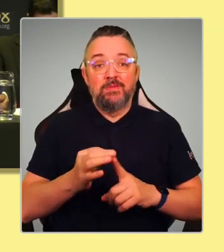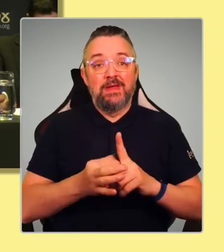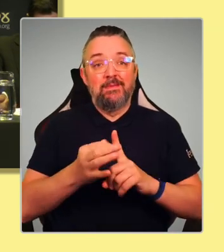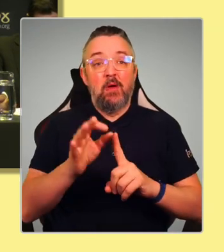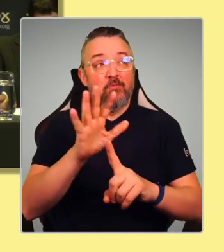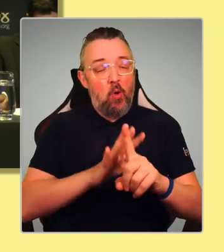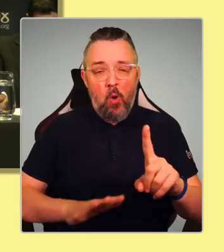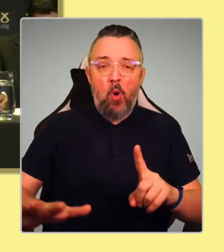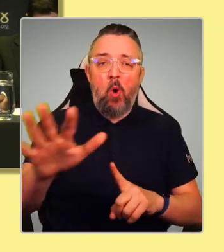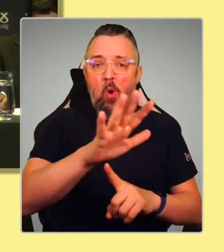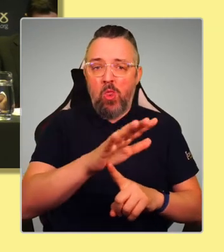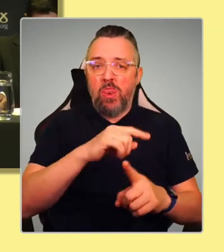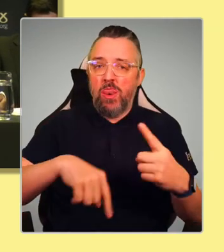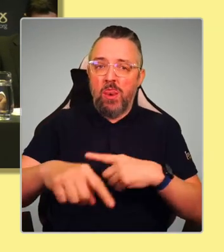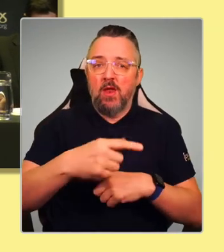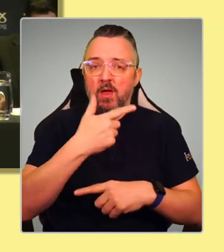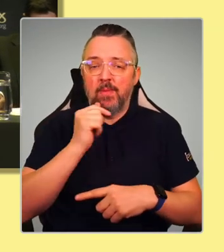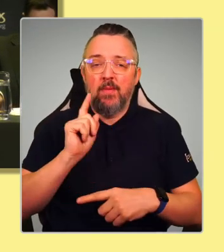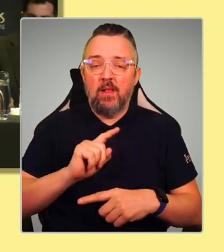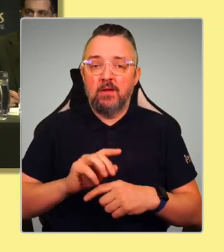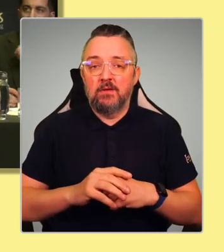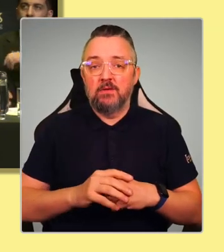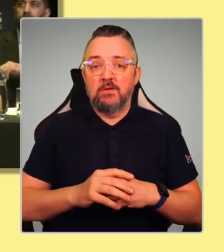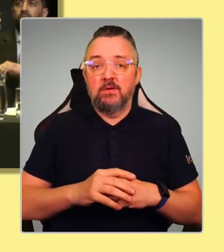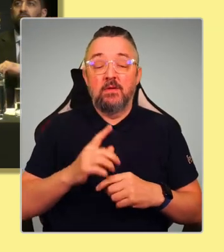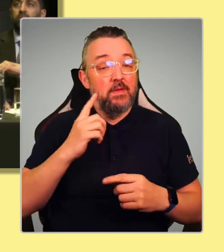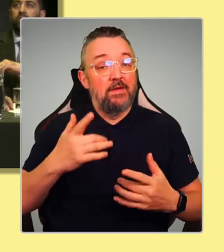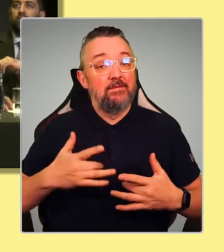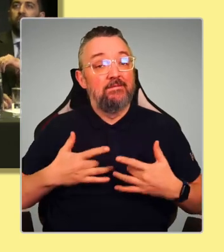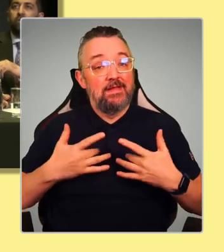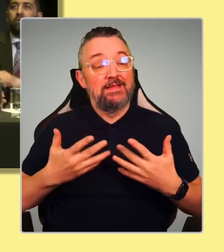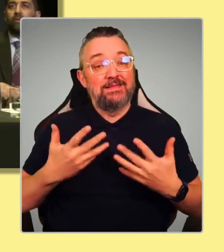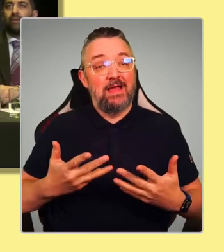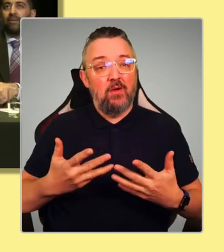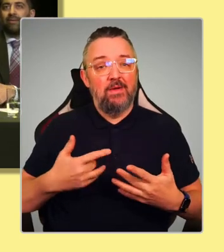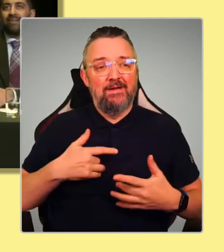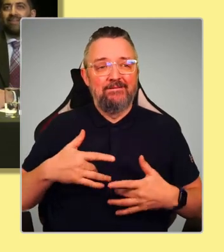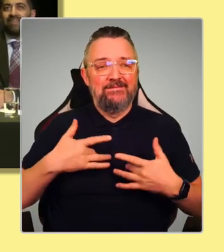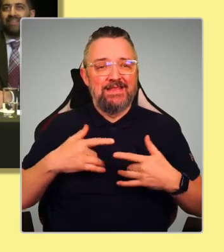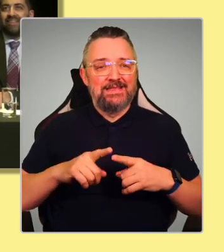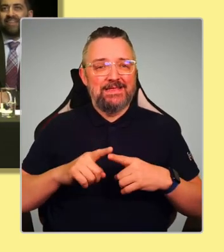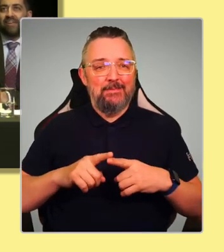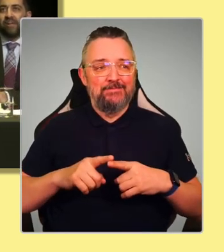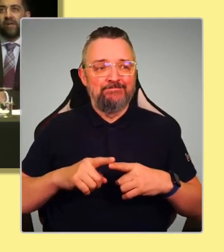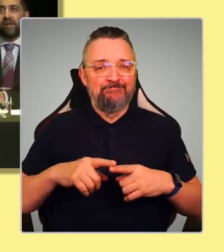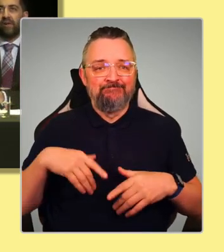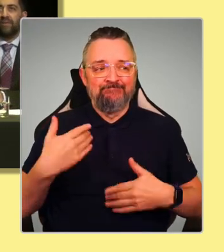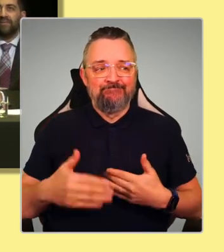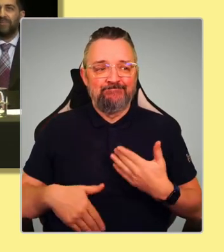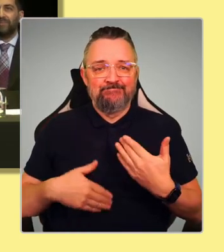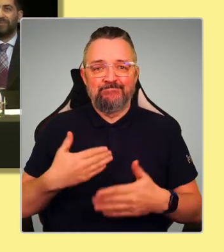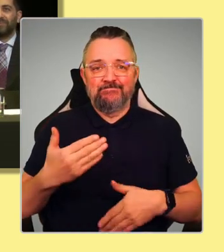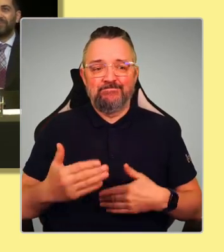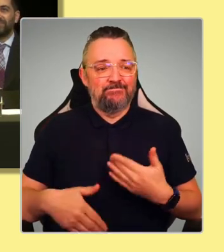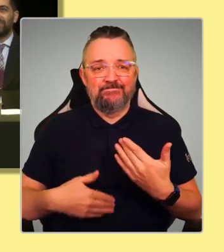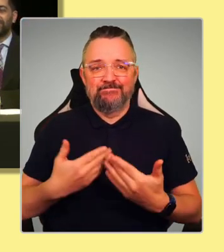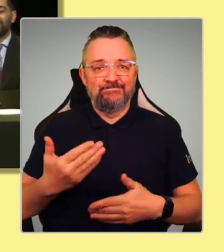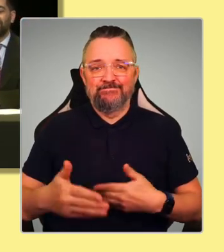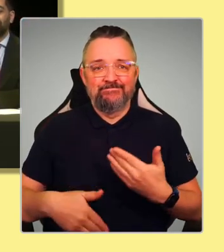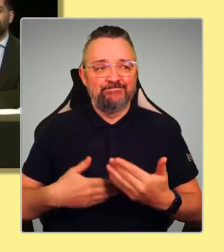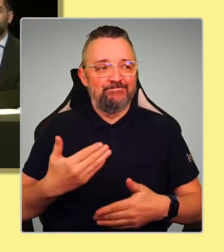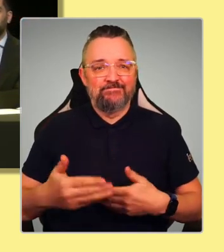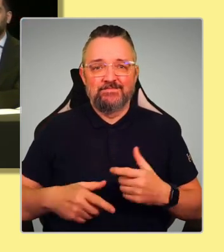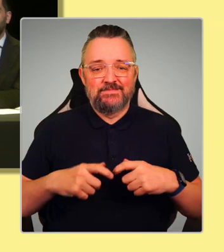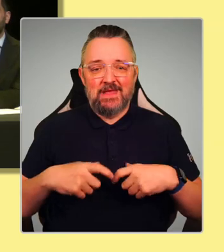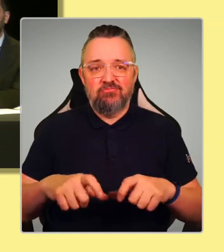But I feel that at the moment, we are kind of treading water in that goal to be an independent country. And you'll